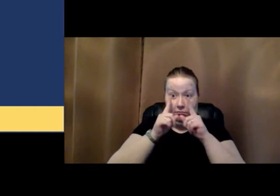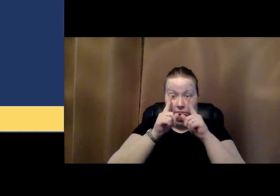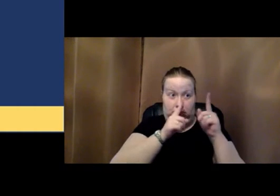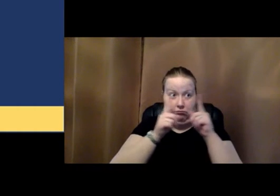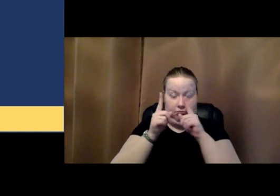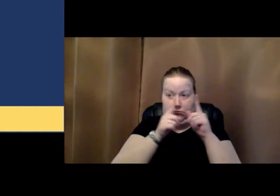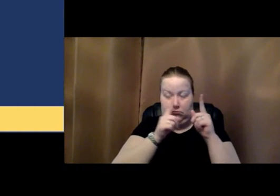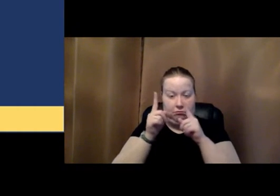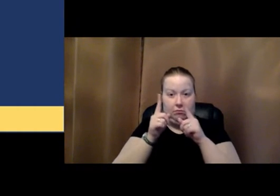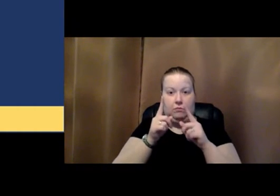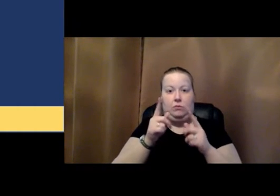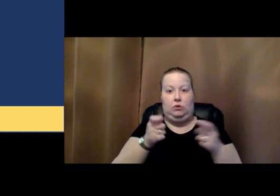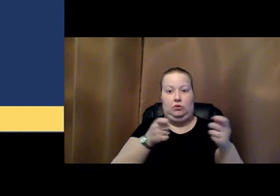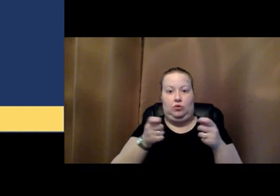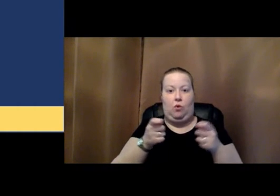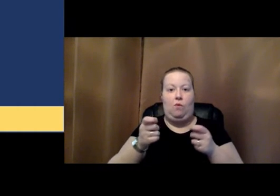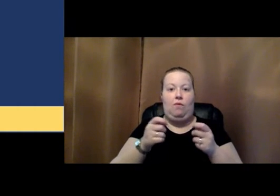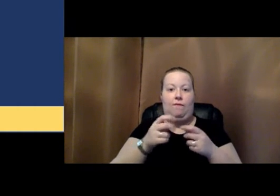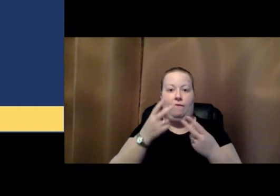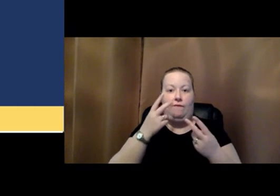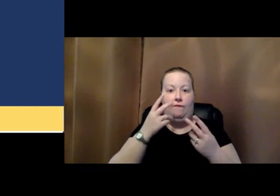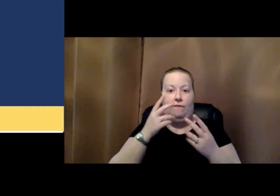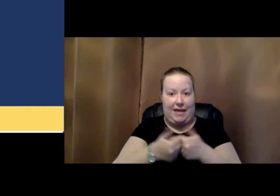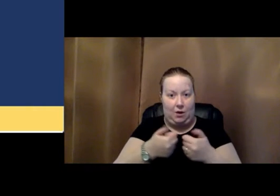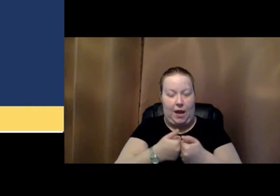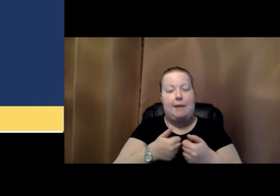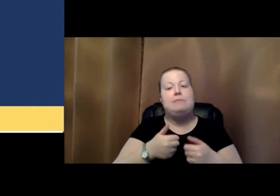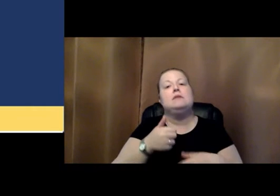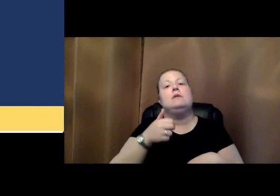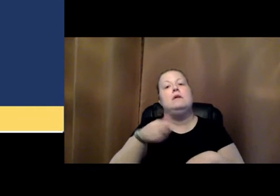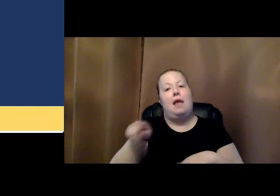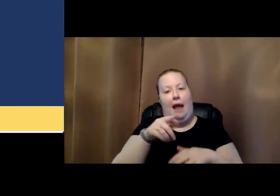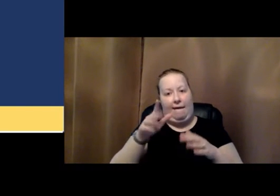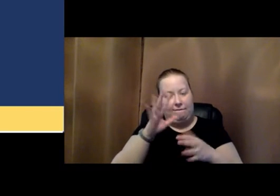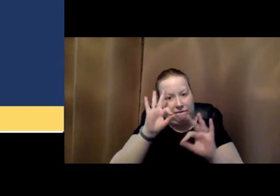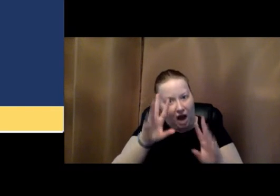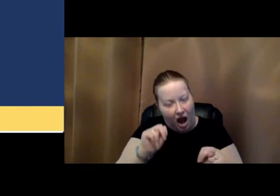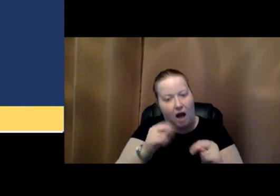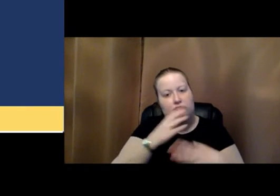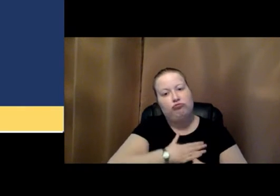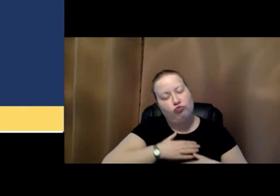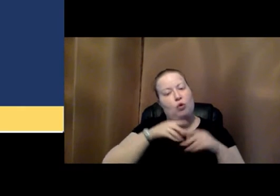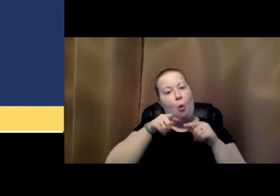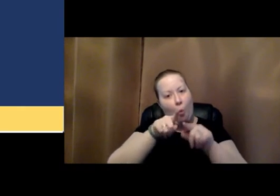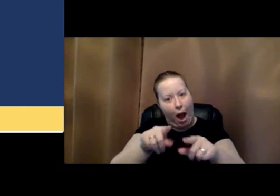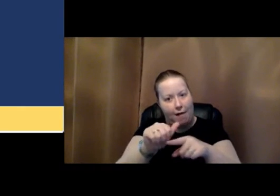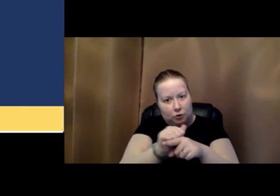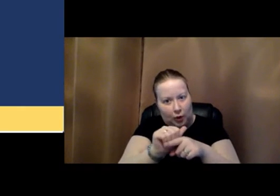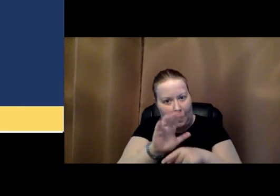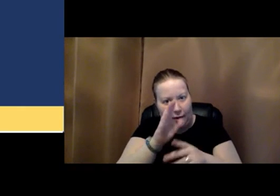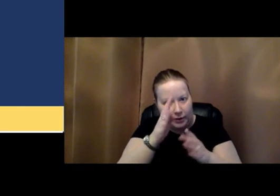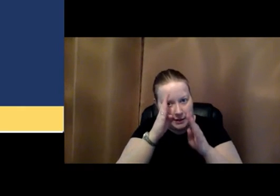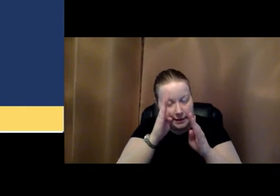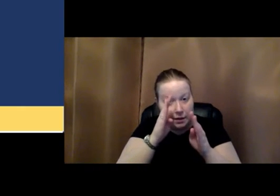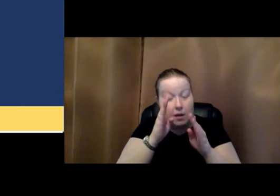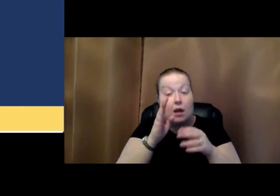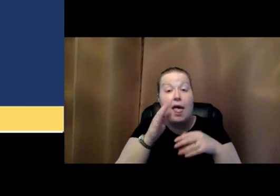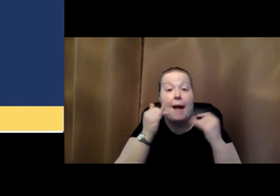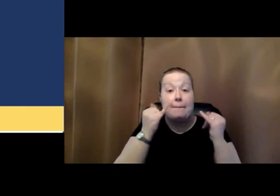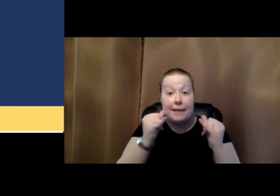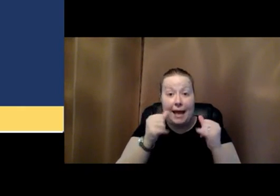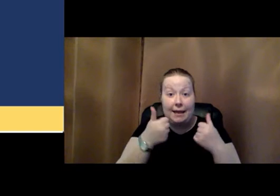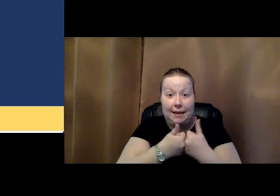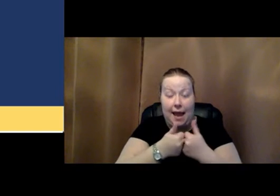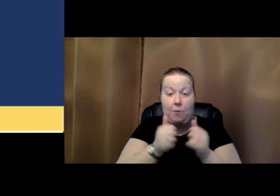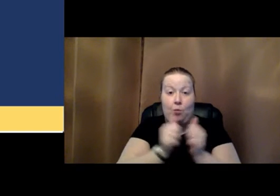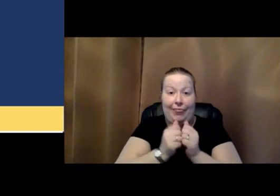can have fun playing the games while they're training their attention. They play the games with their eyes instead